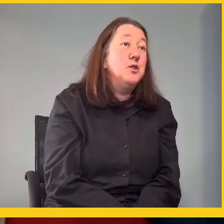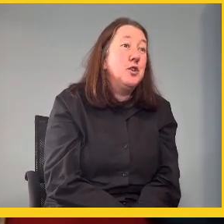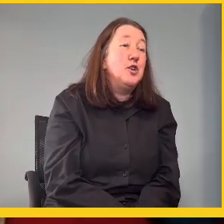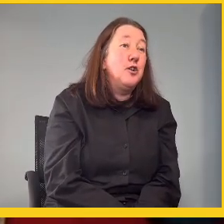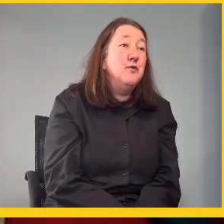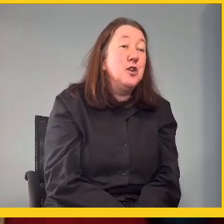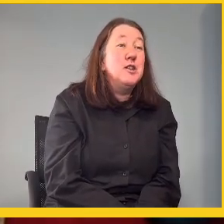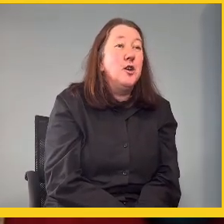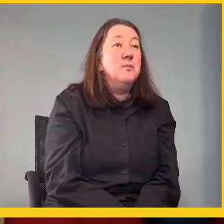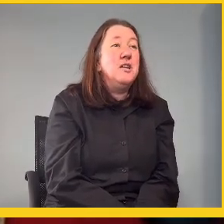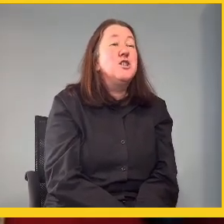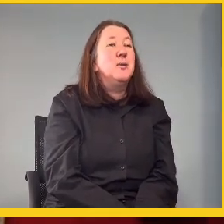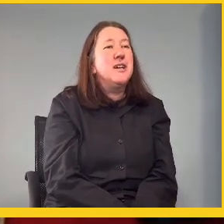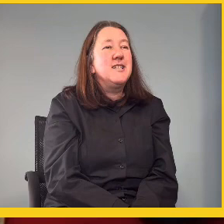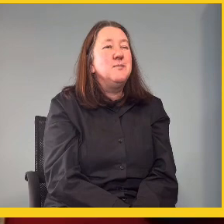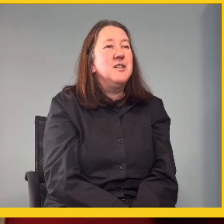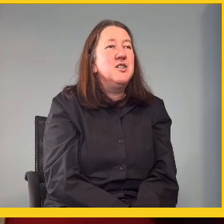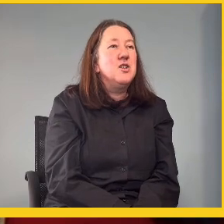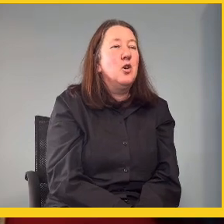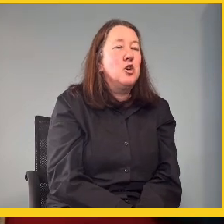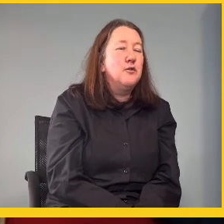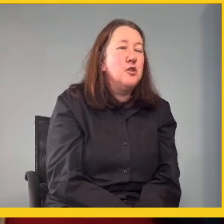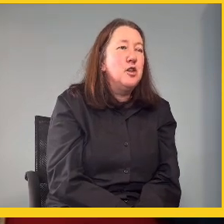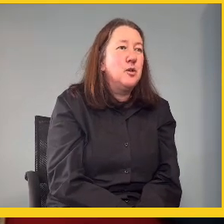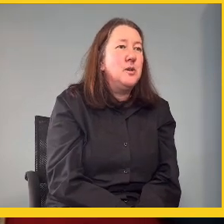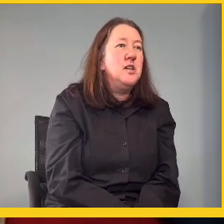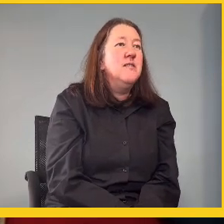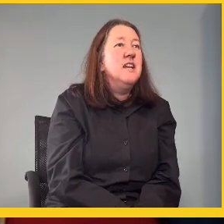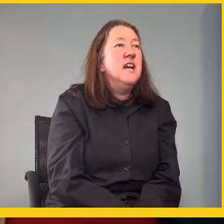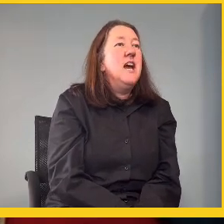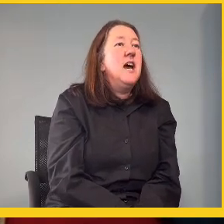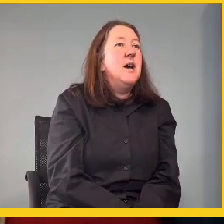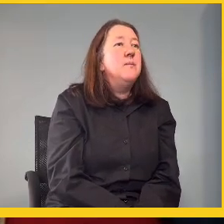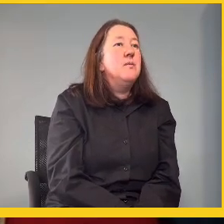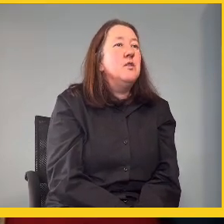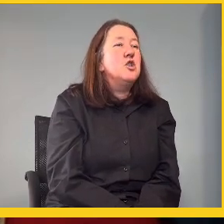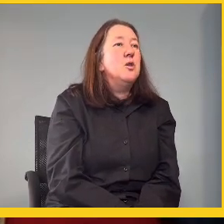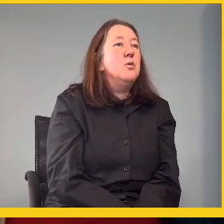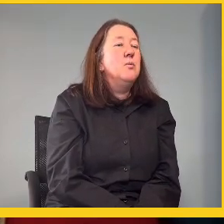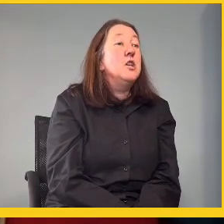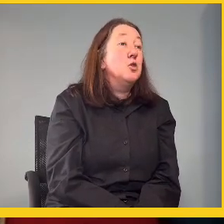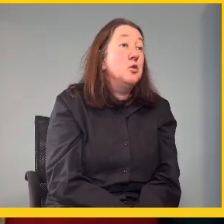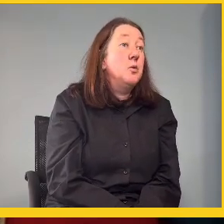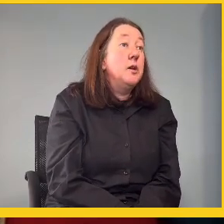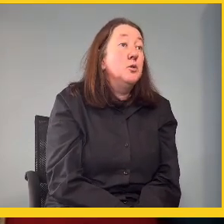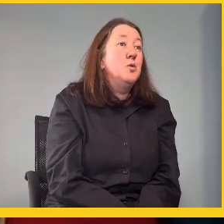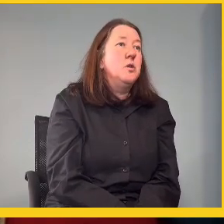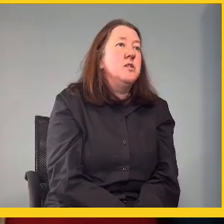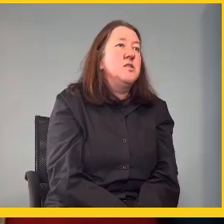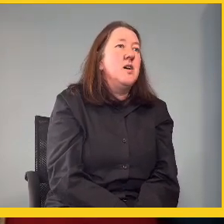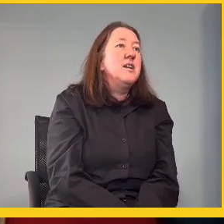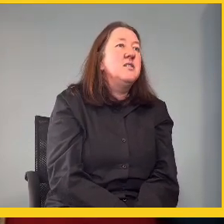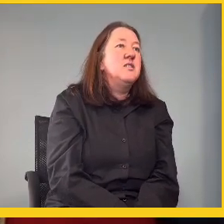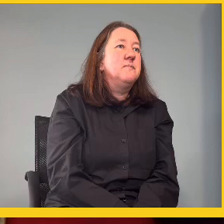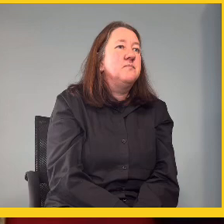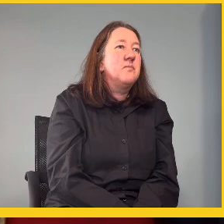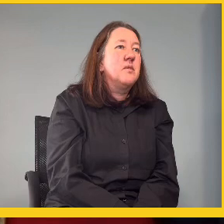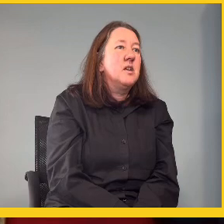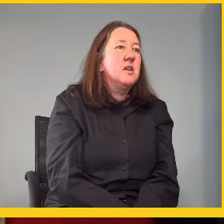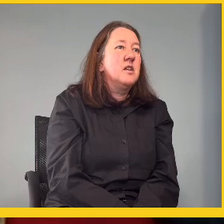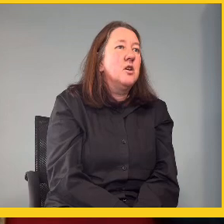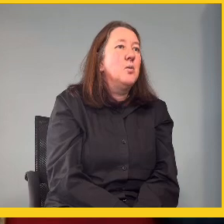wanted to convert it on me, so I accepted it, so I'll confer it on me. Um, so my children were able to witness that,